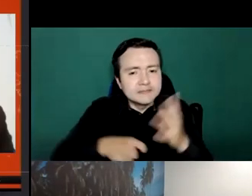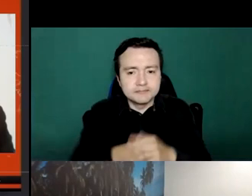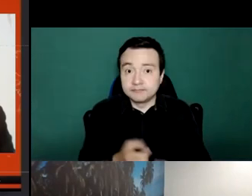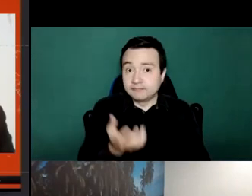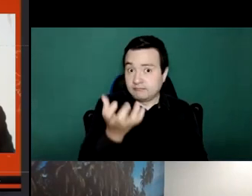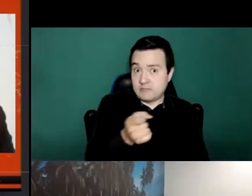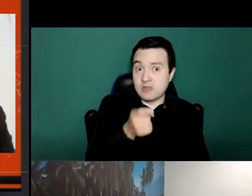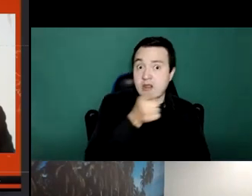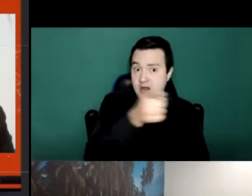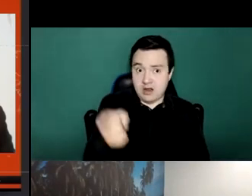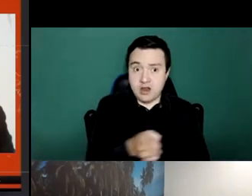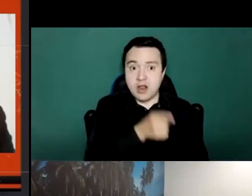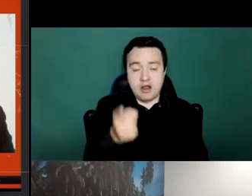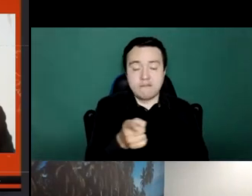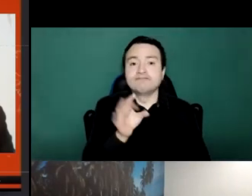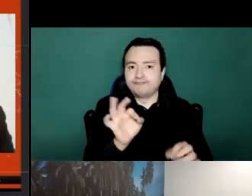needs and so